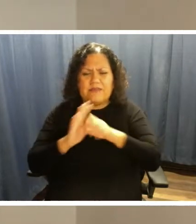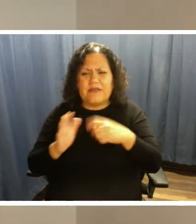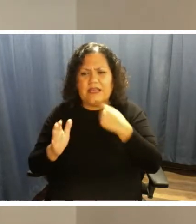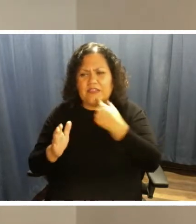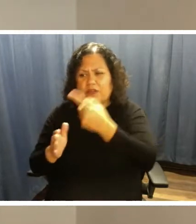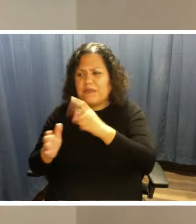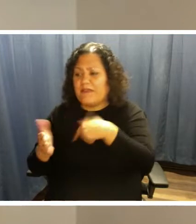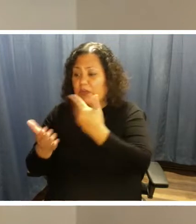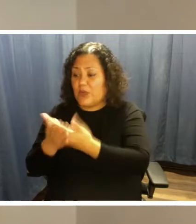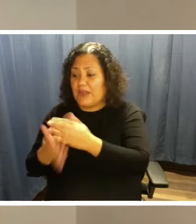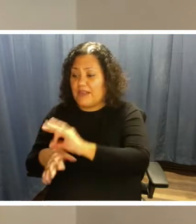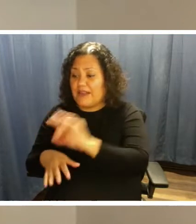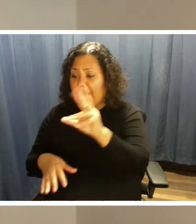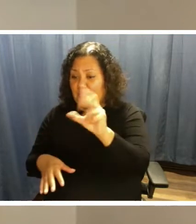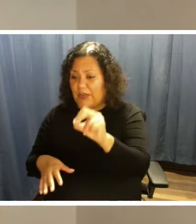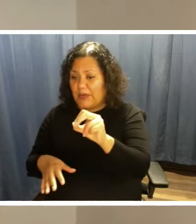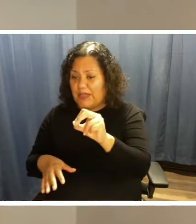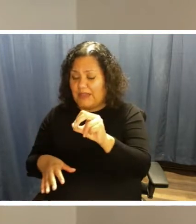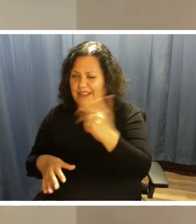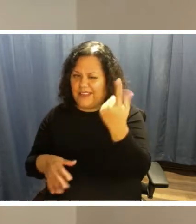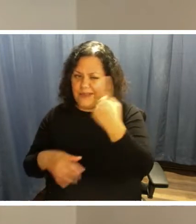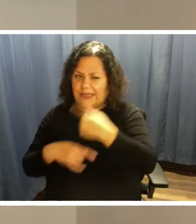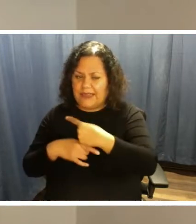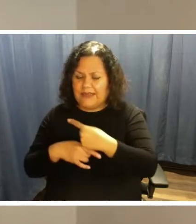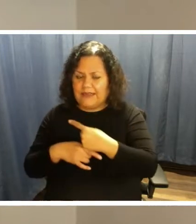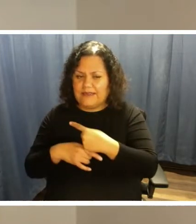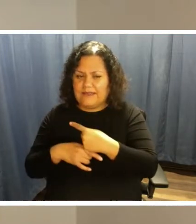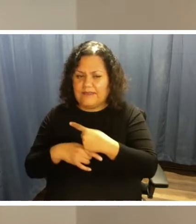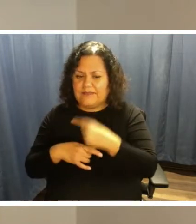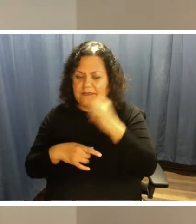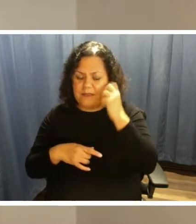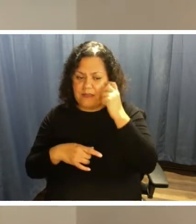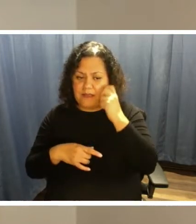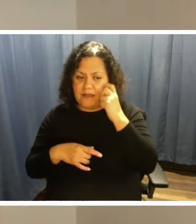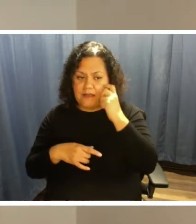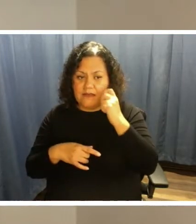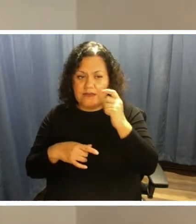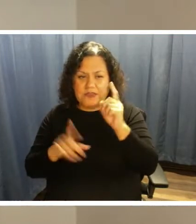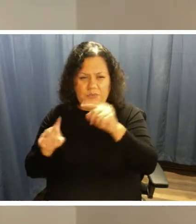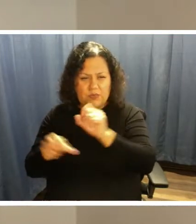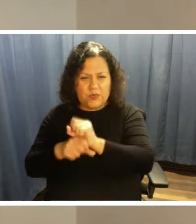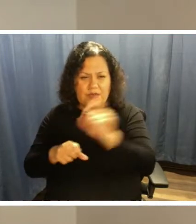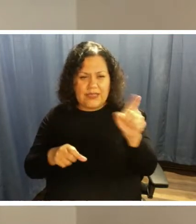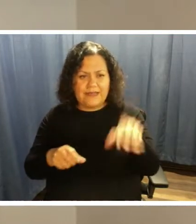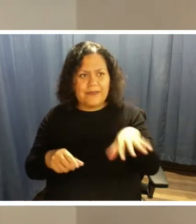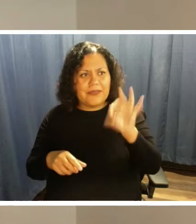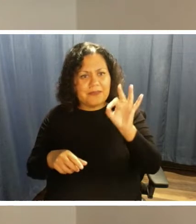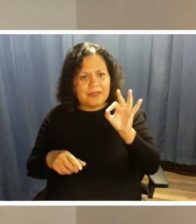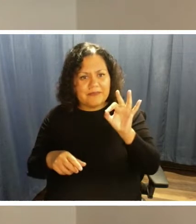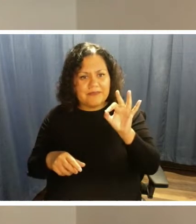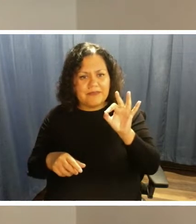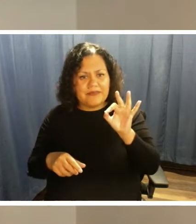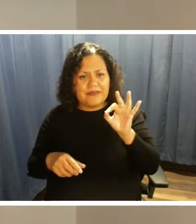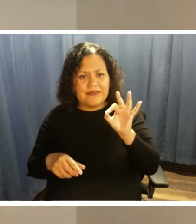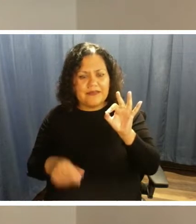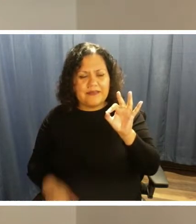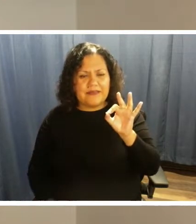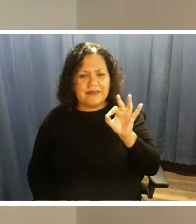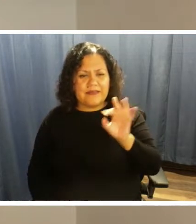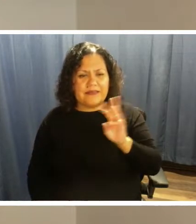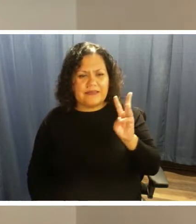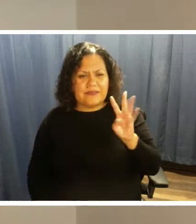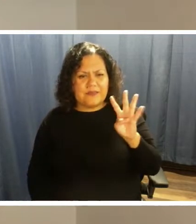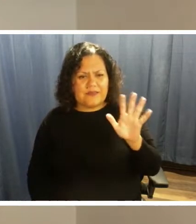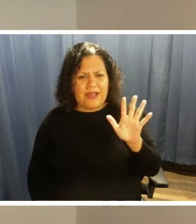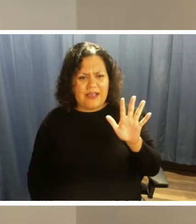930 the other day to work, and they wanted to pick me up at, like, 645.